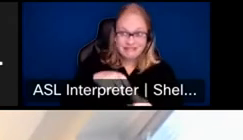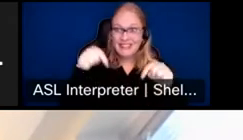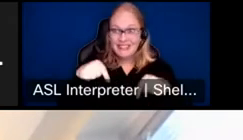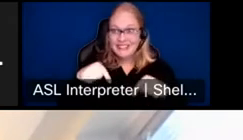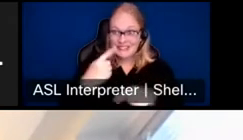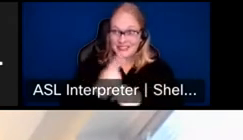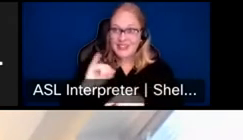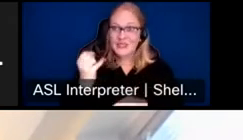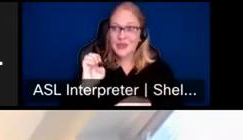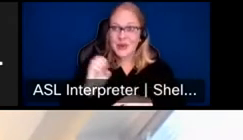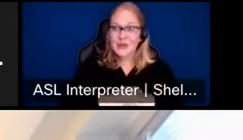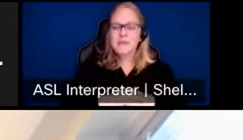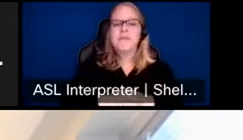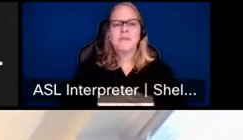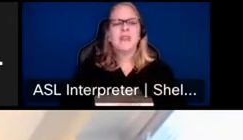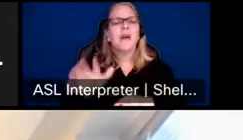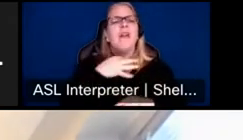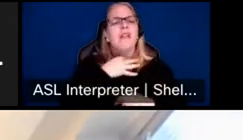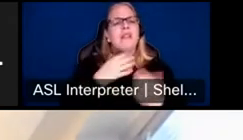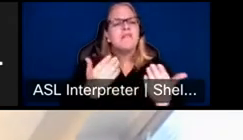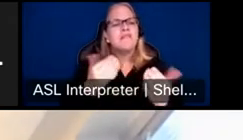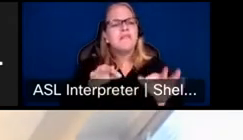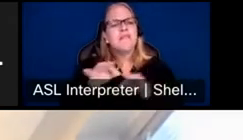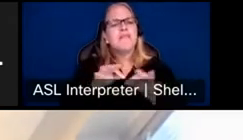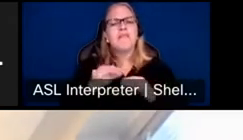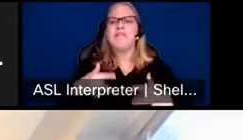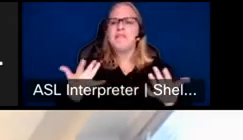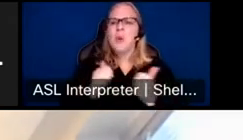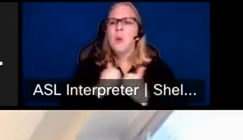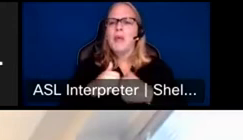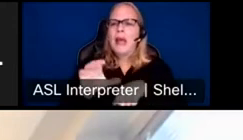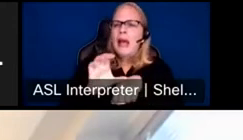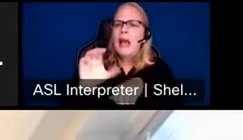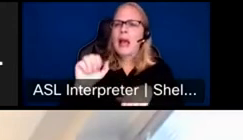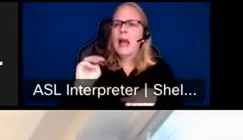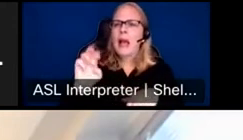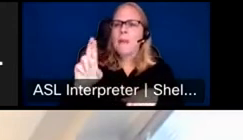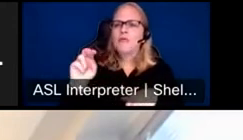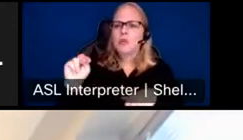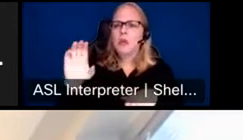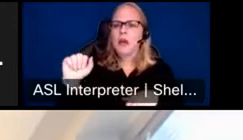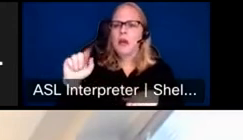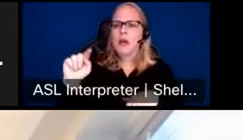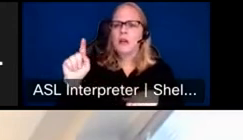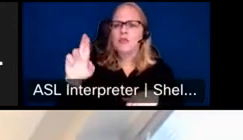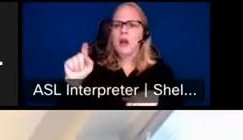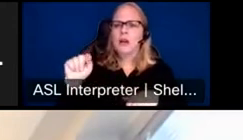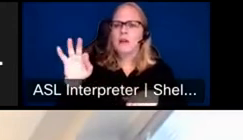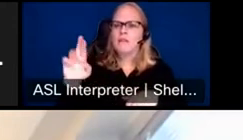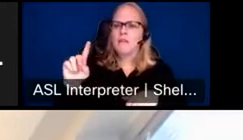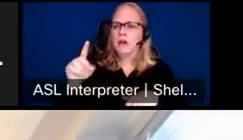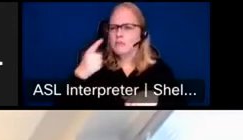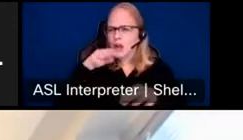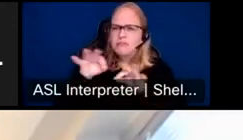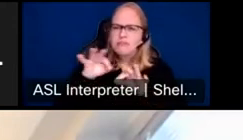first about the work of the Cameroon Cataract Bond. Sure. And thanks, Roxanne. And thanks